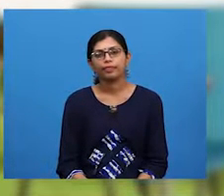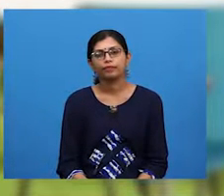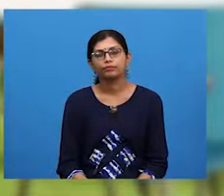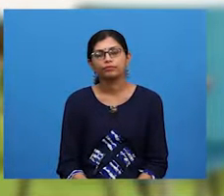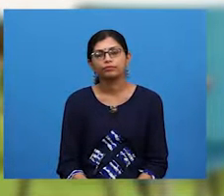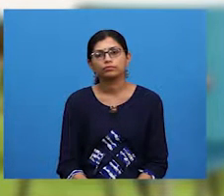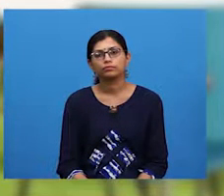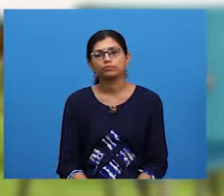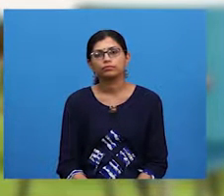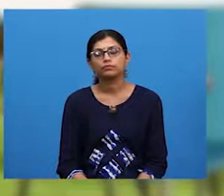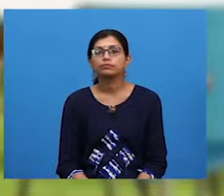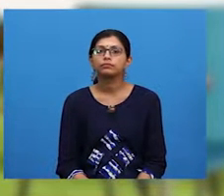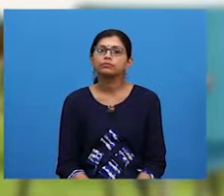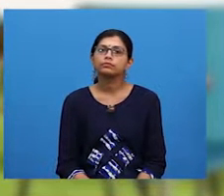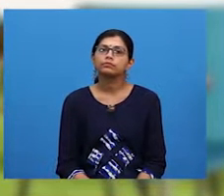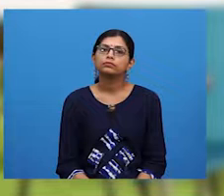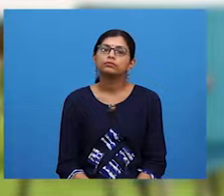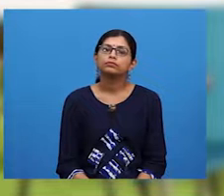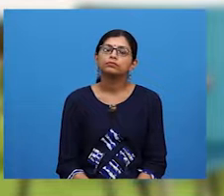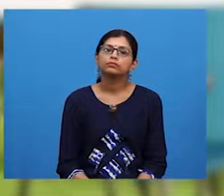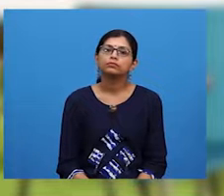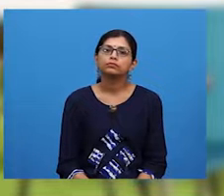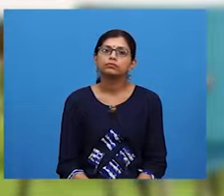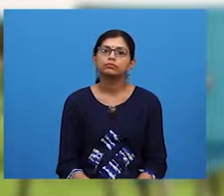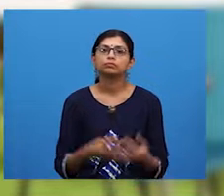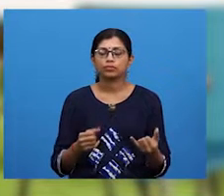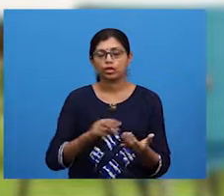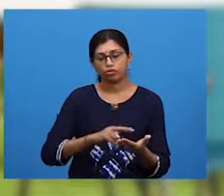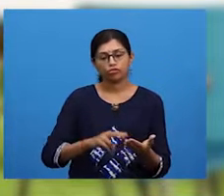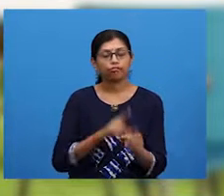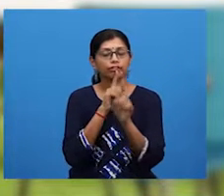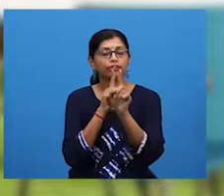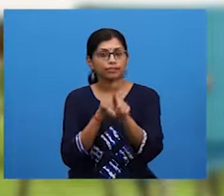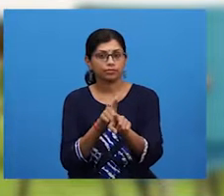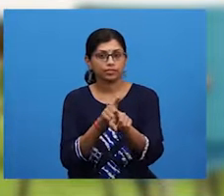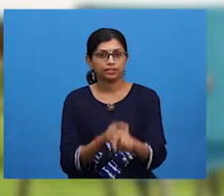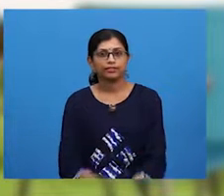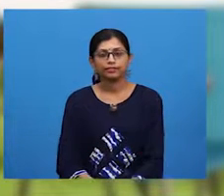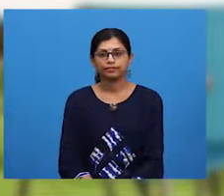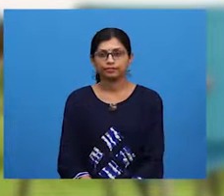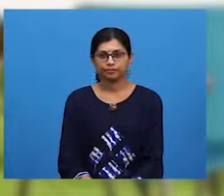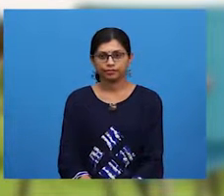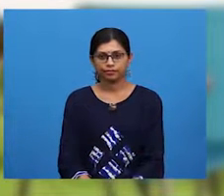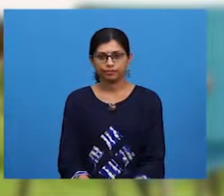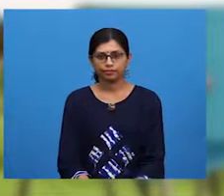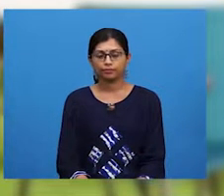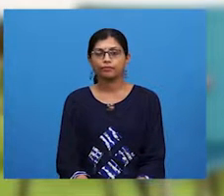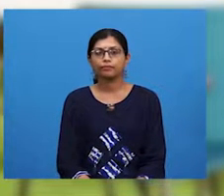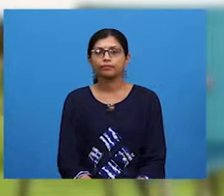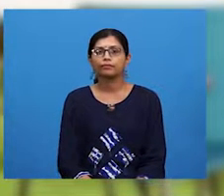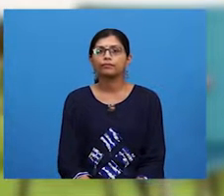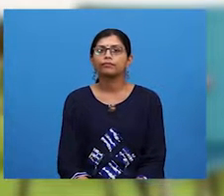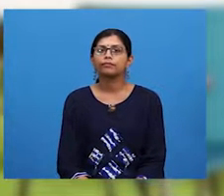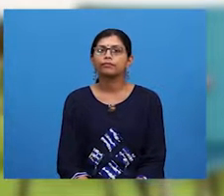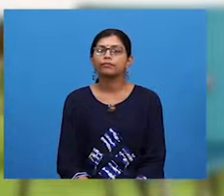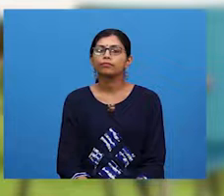Now, let us read this response essay by Maria. While reading it,